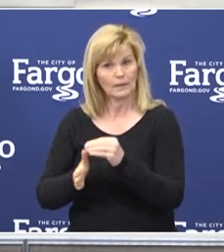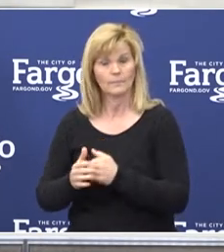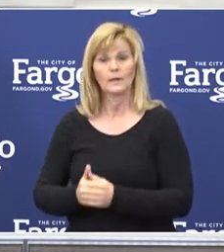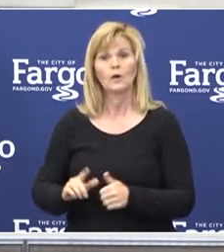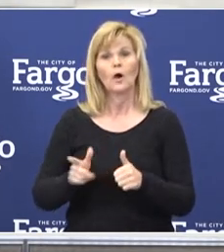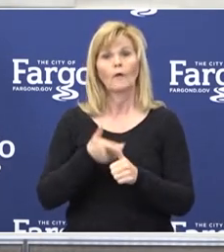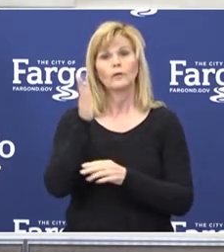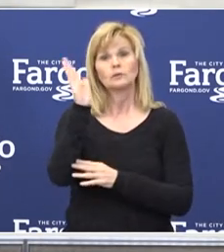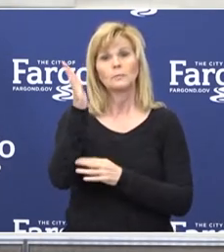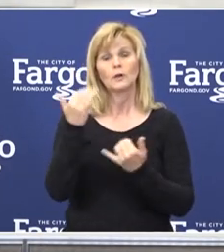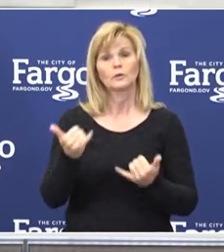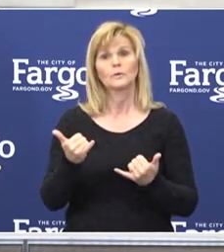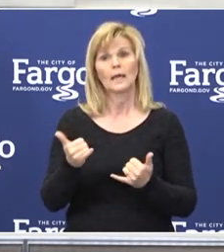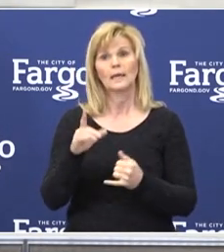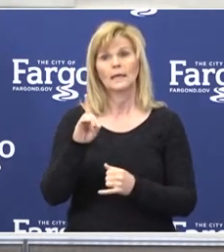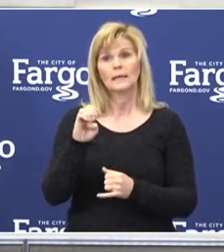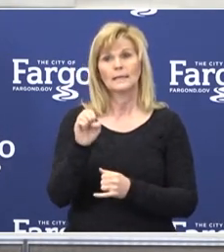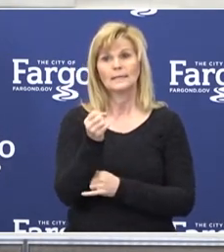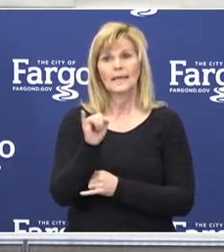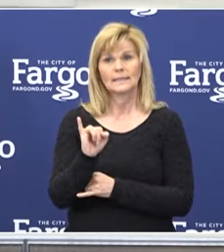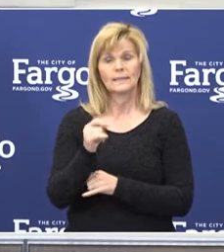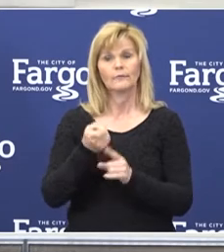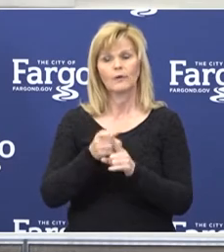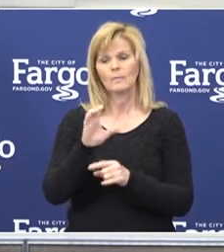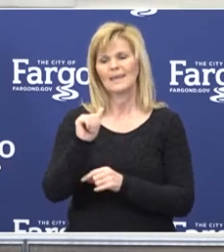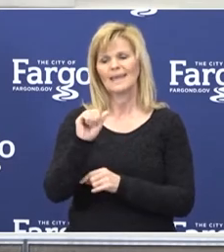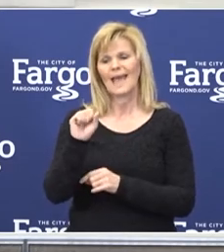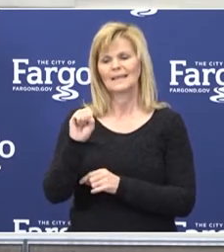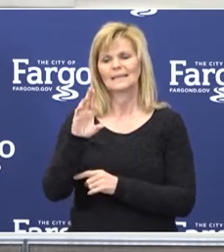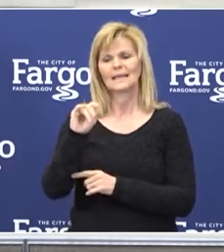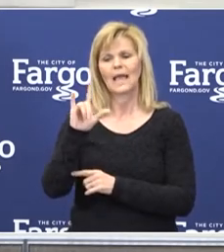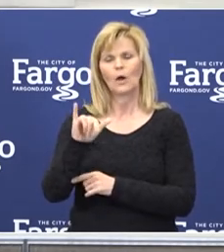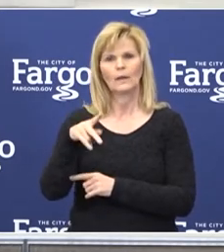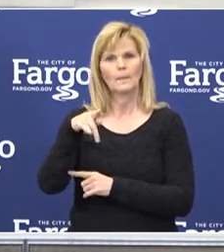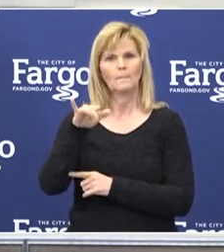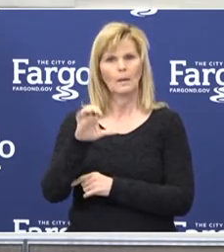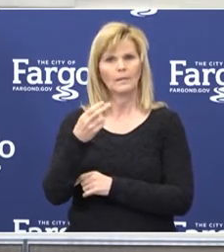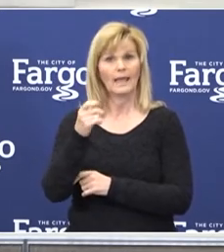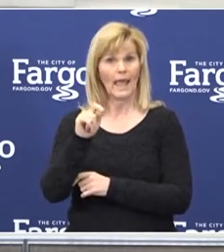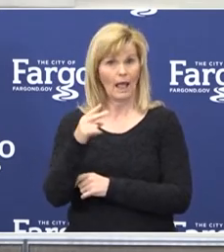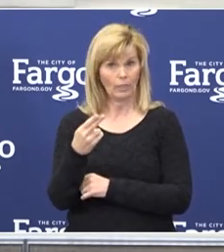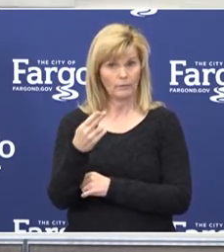speaker today will be Desi Fleming, director of Cass County Public Health. Desi?